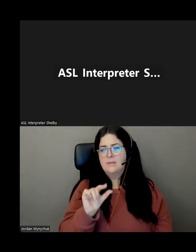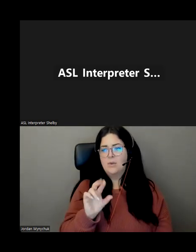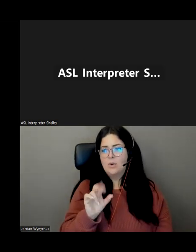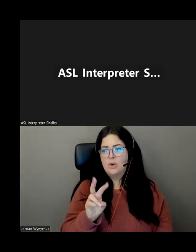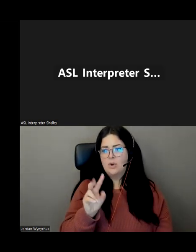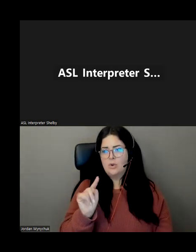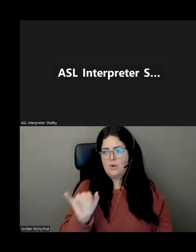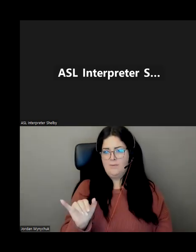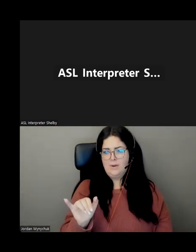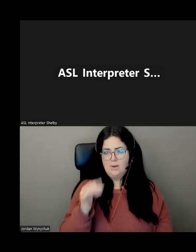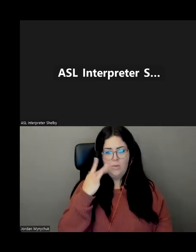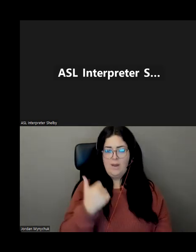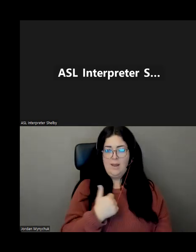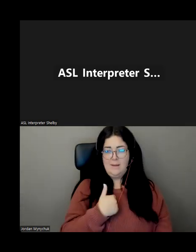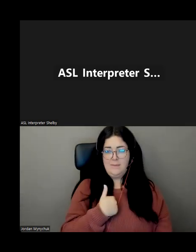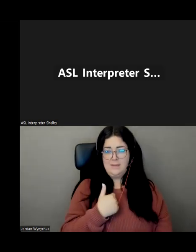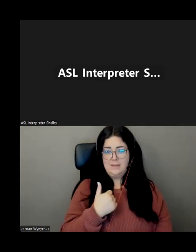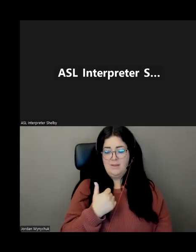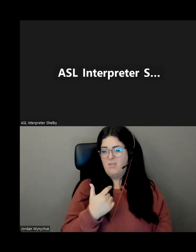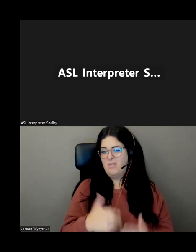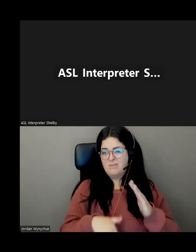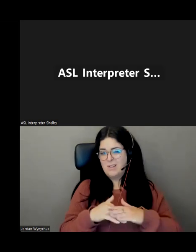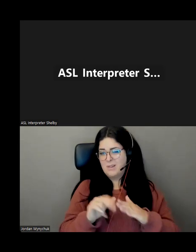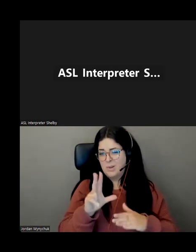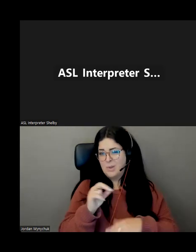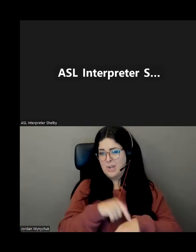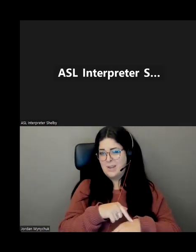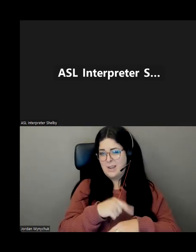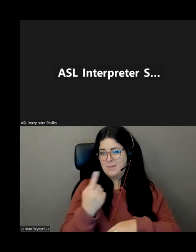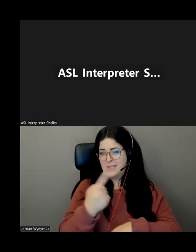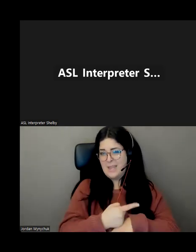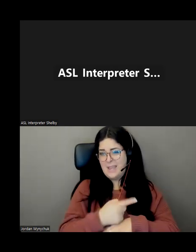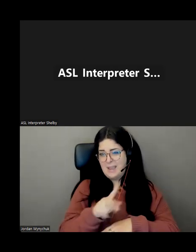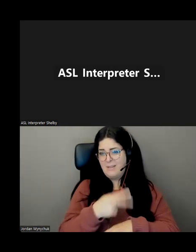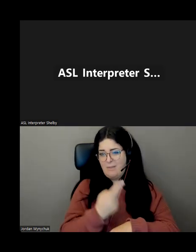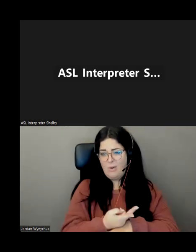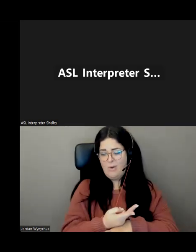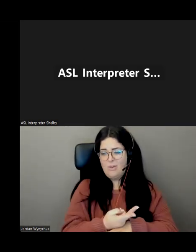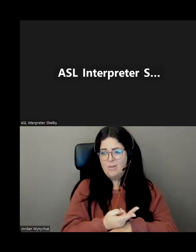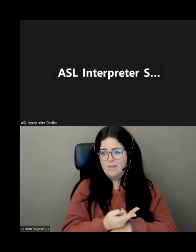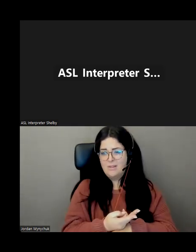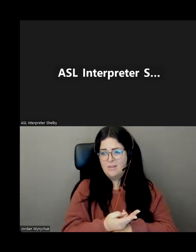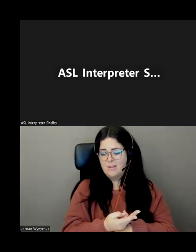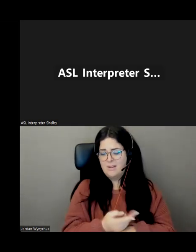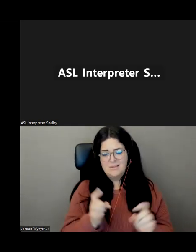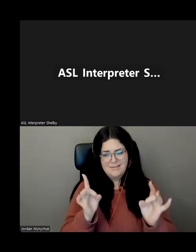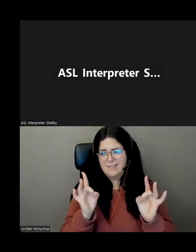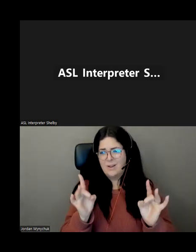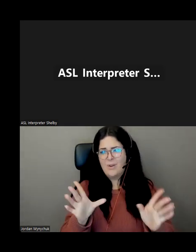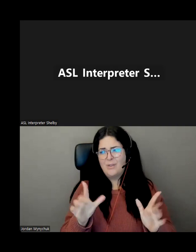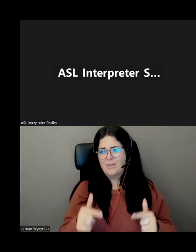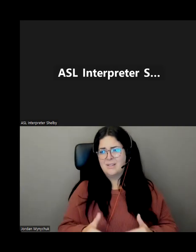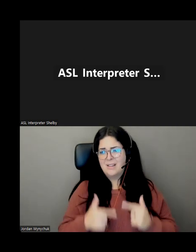fall a lot i fall probably 30 times a day um i'm living in a like just deplorable um